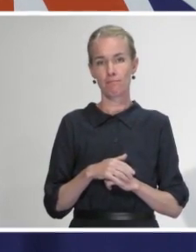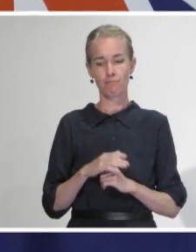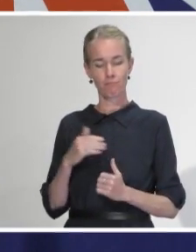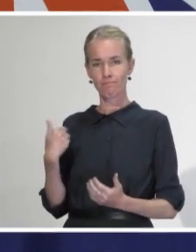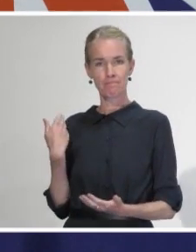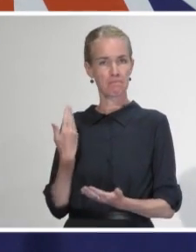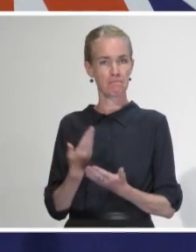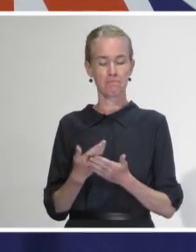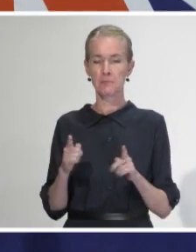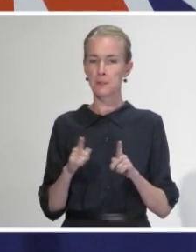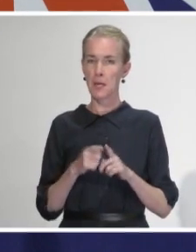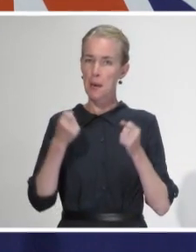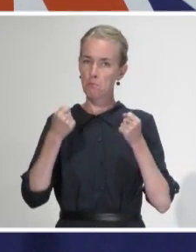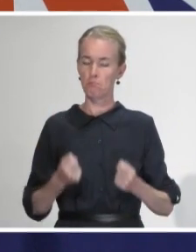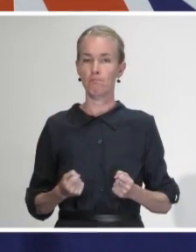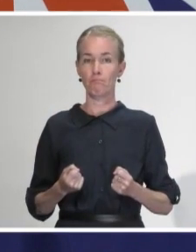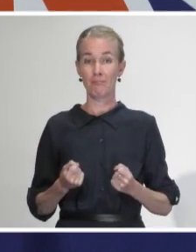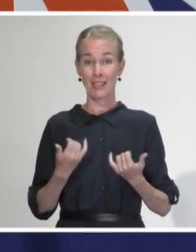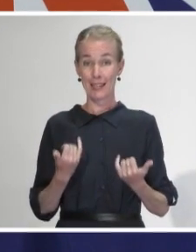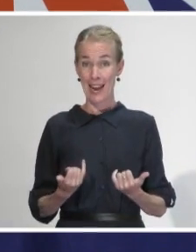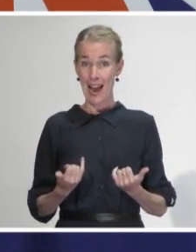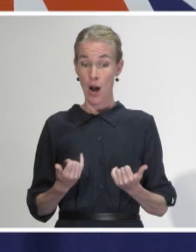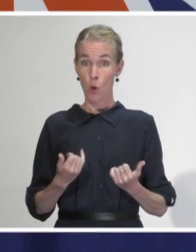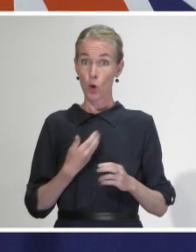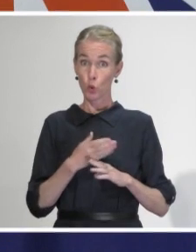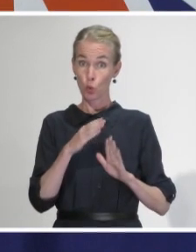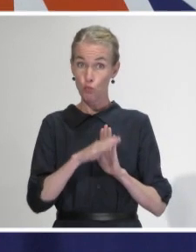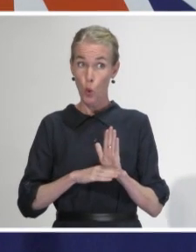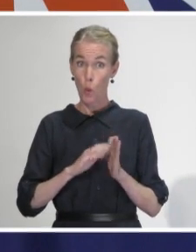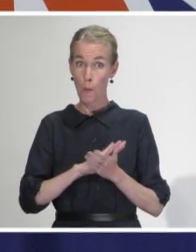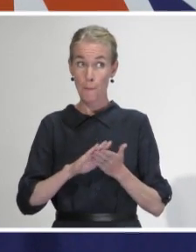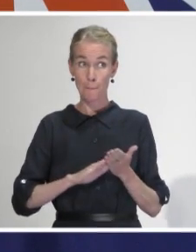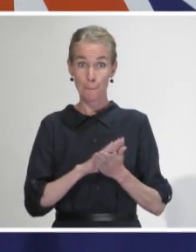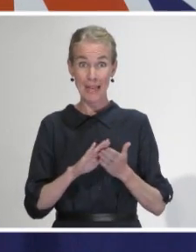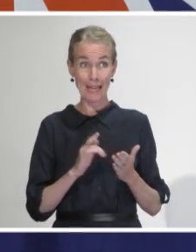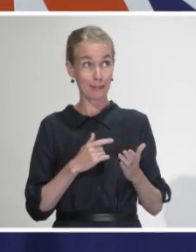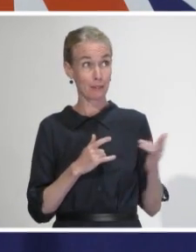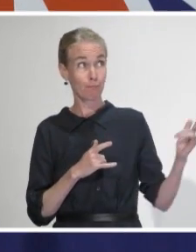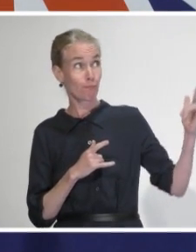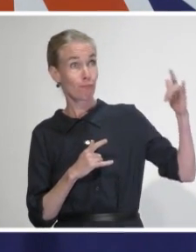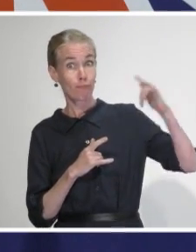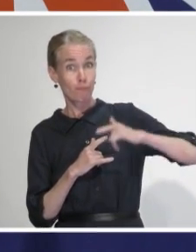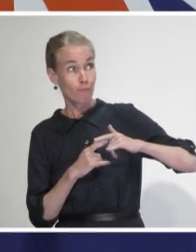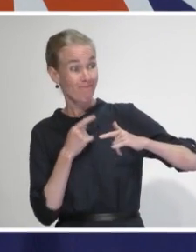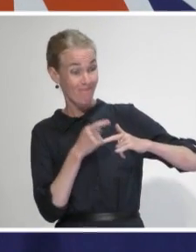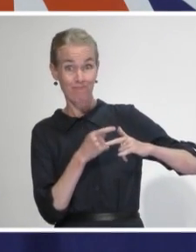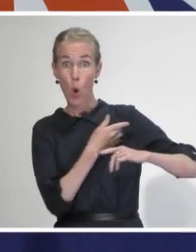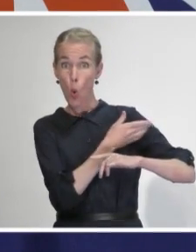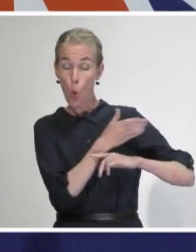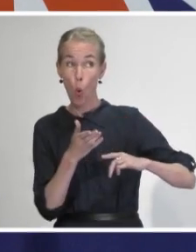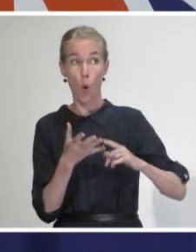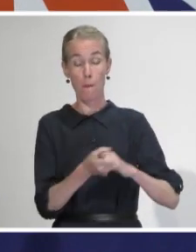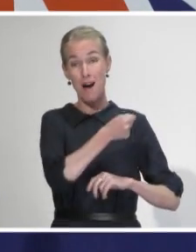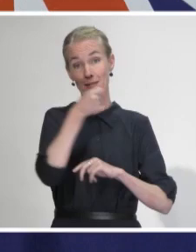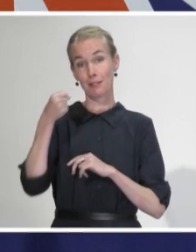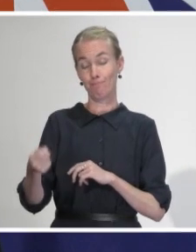done now with any flight that's coming in from overseas with people and anyone who has got symptoms. Recalling that the number of people coming in